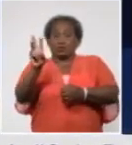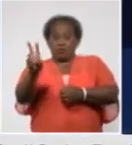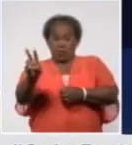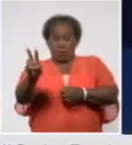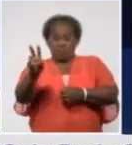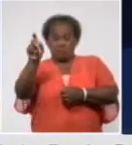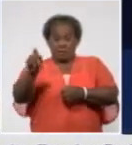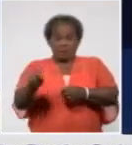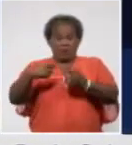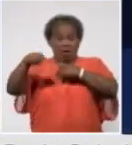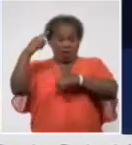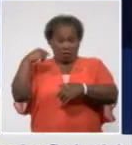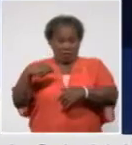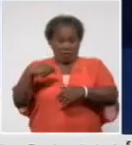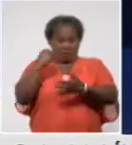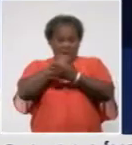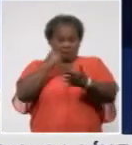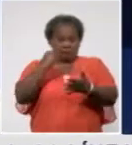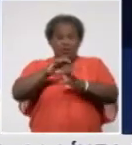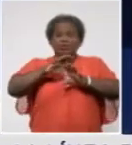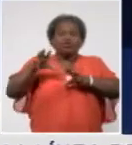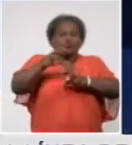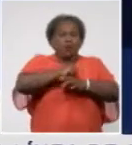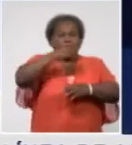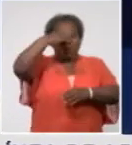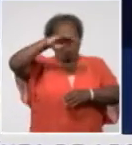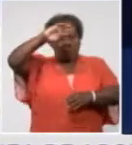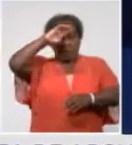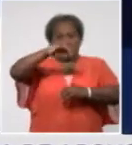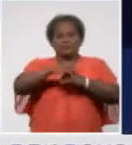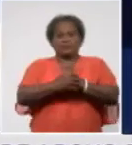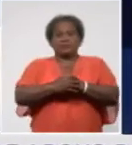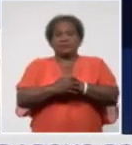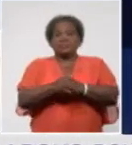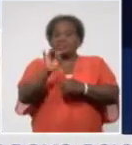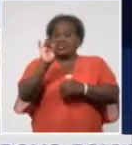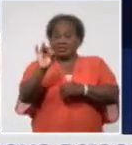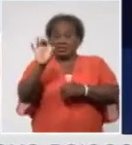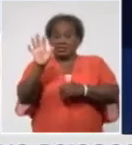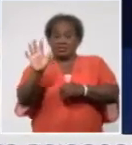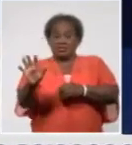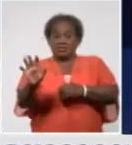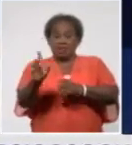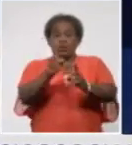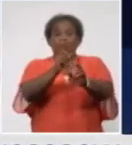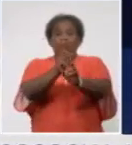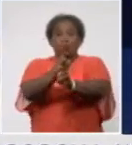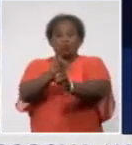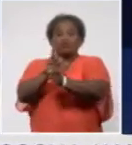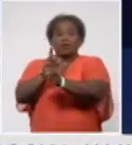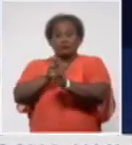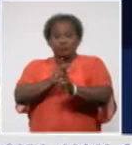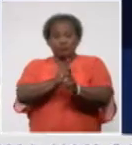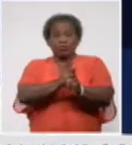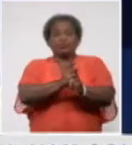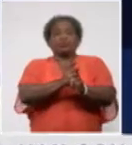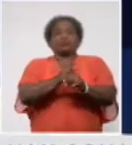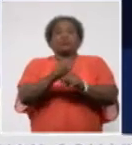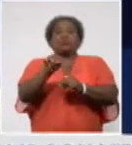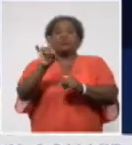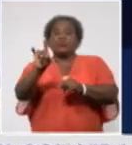or 91.5% of the 82 positive cases are confirmed case contacts.